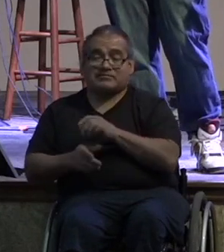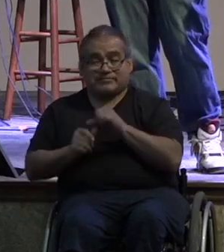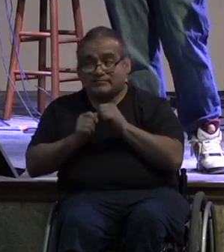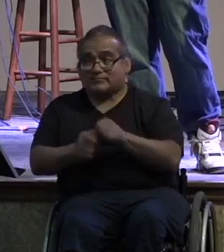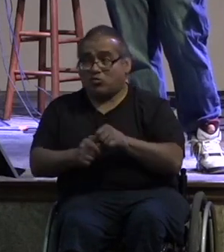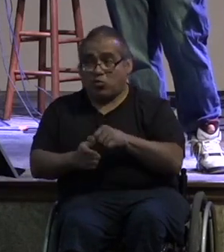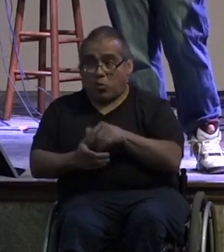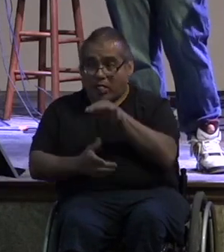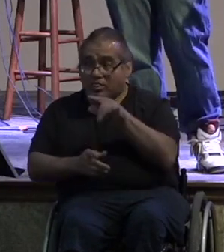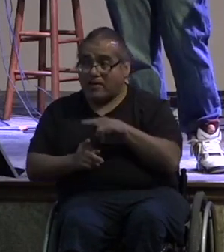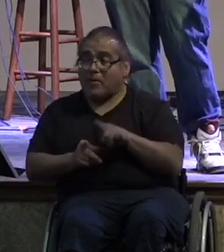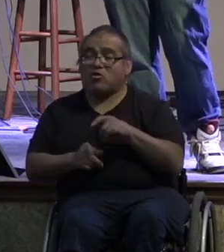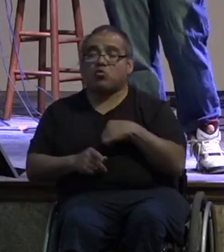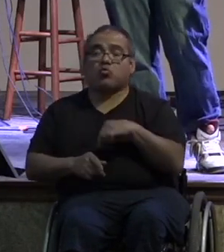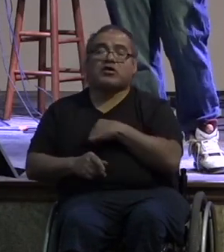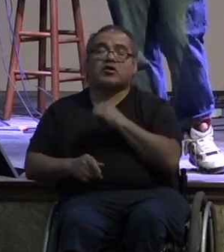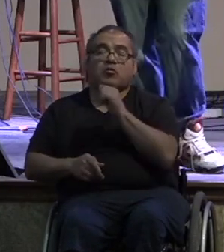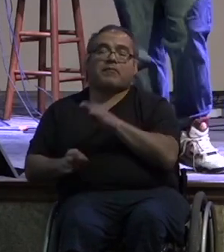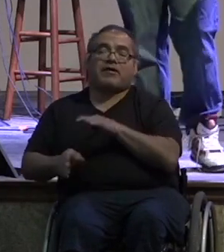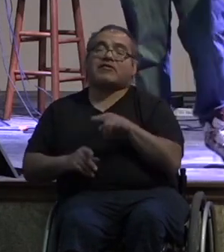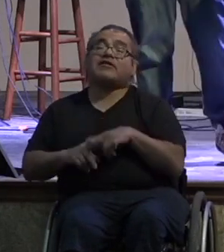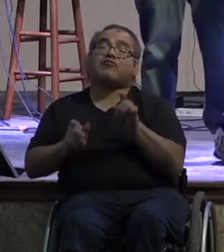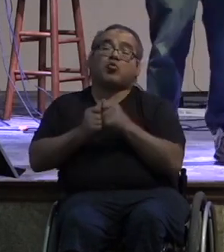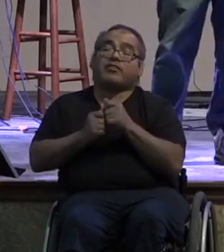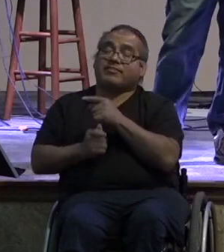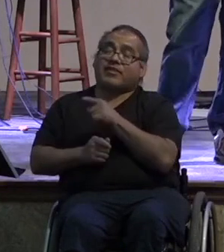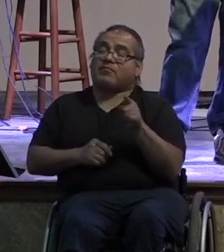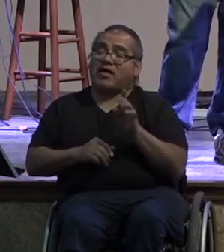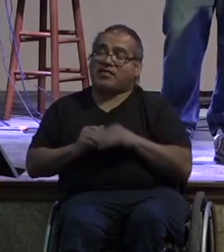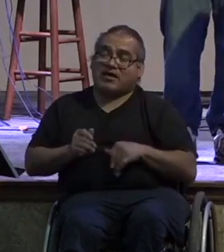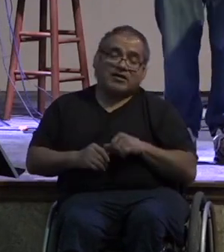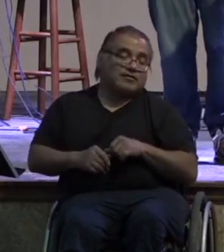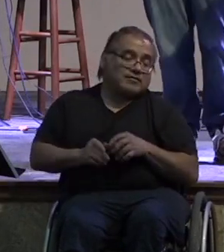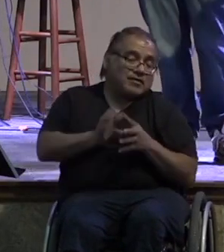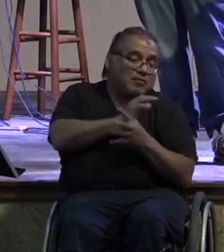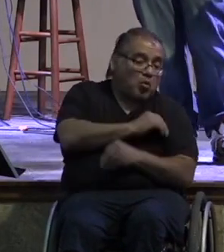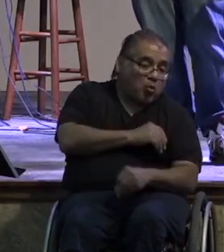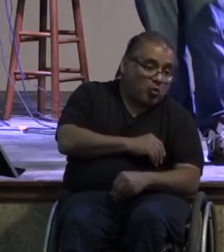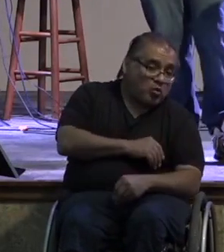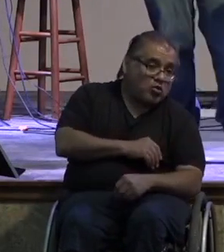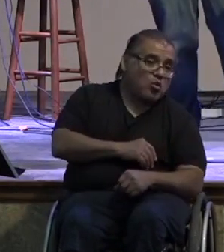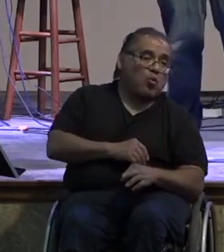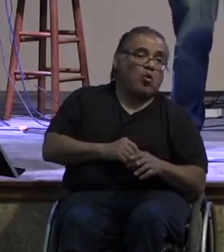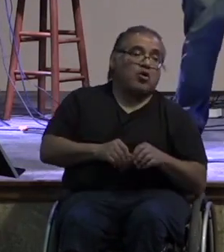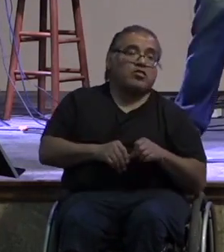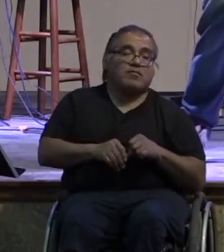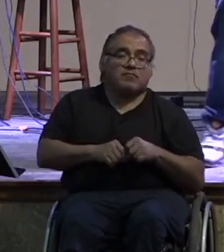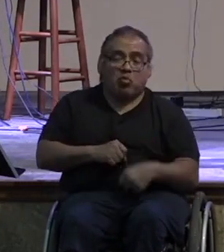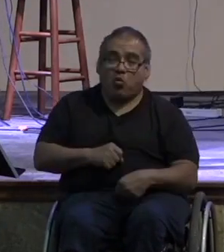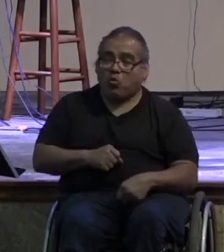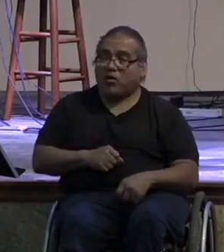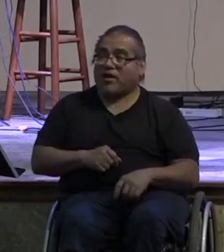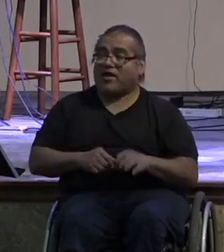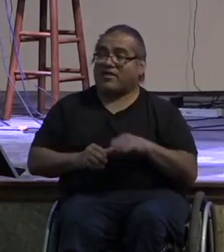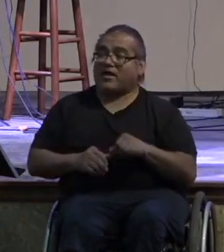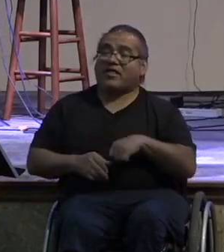we shouldn't treat them any differently than anybody else just like we shouldn't treat the poor and the weary and the broken any different